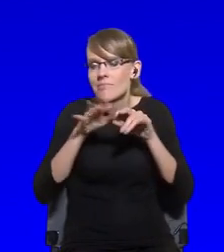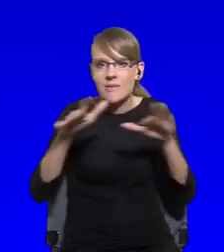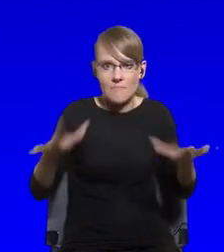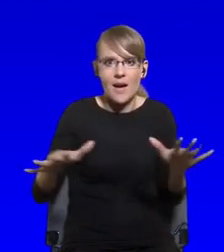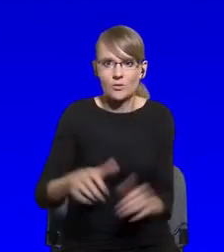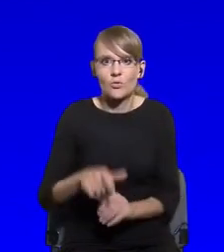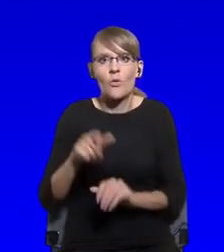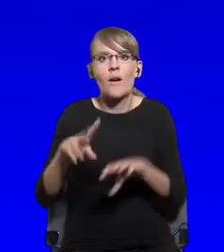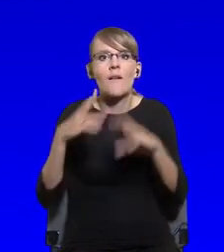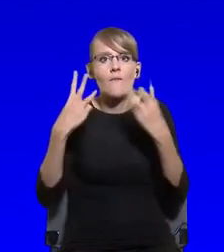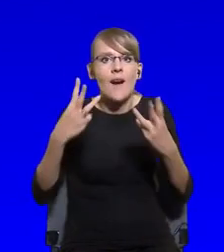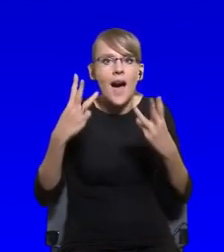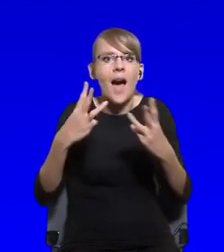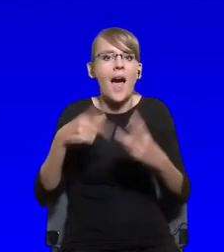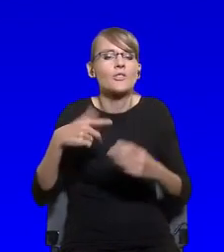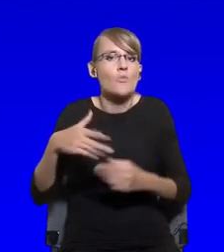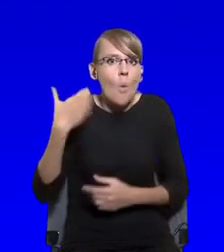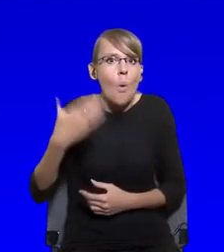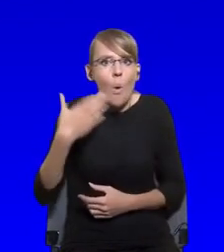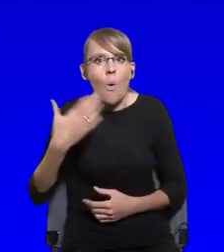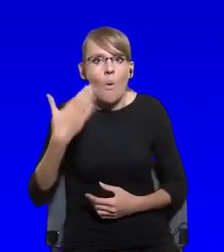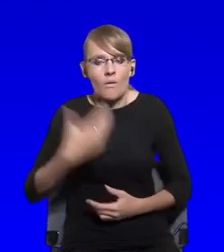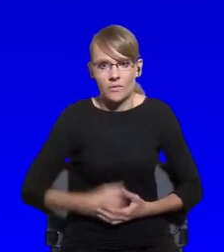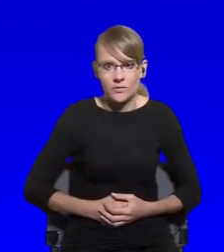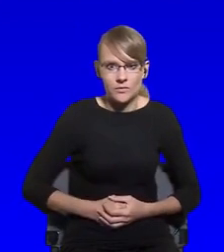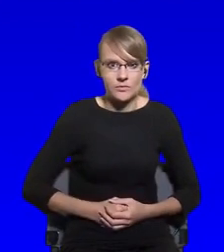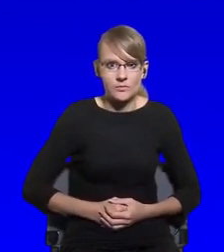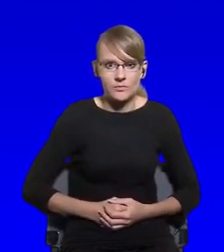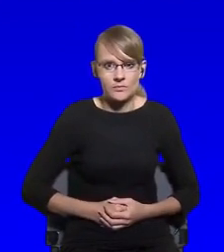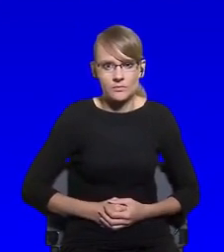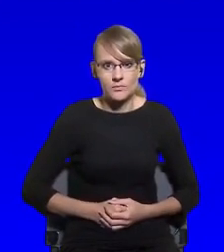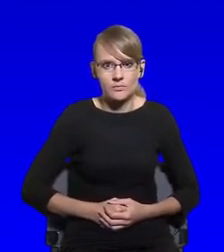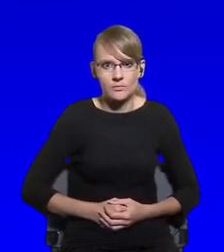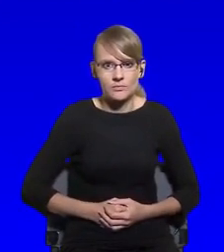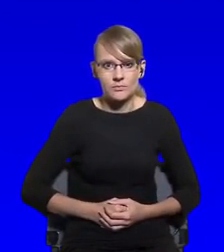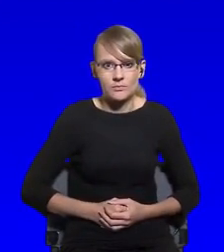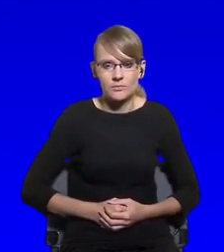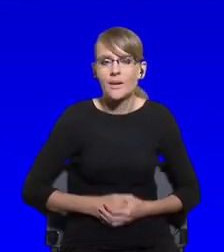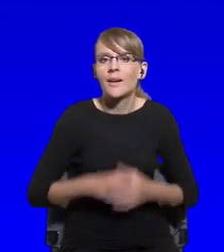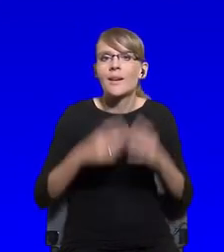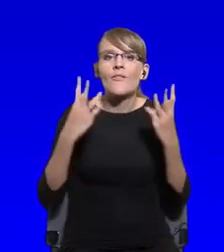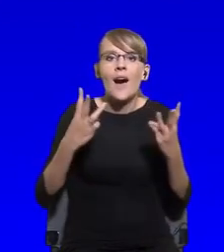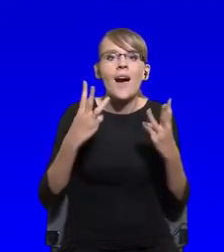what is said is less important than how it is said?